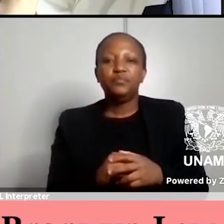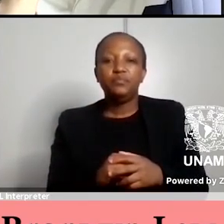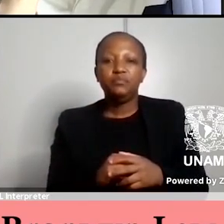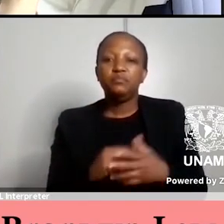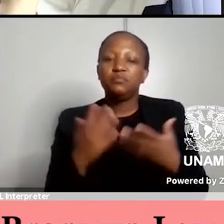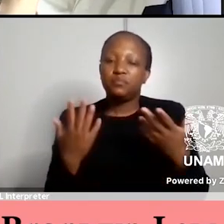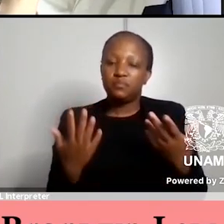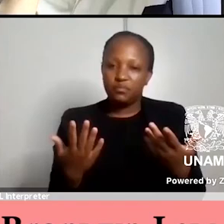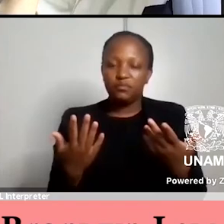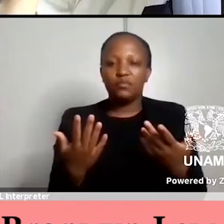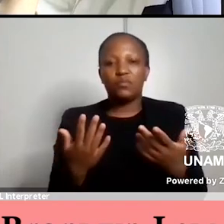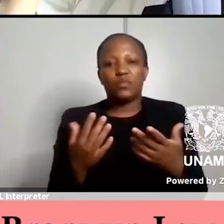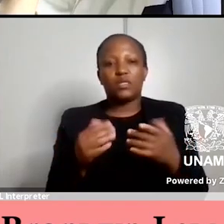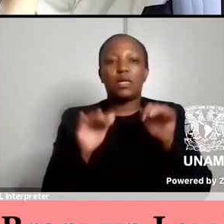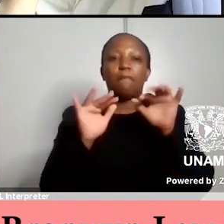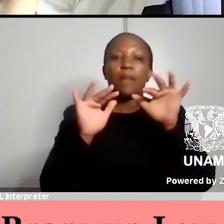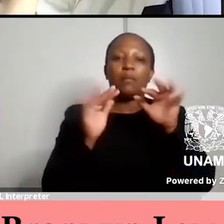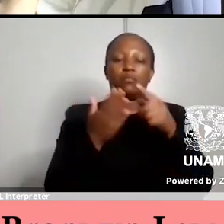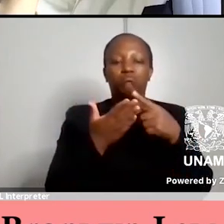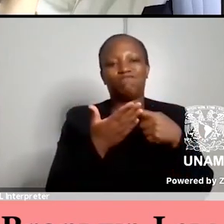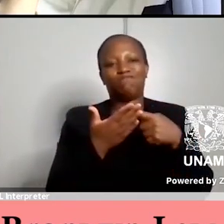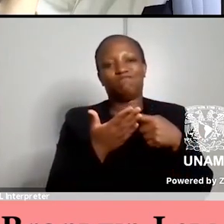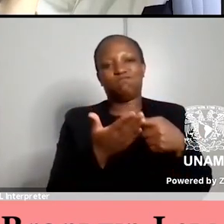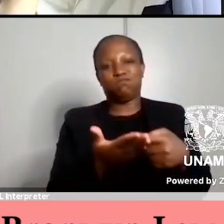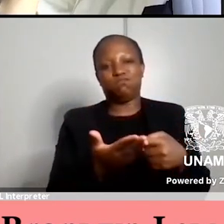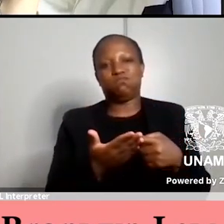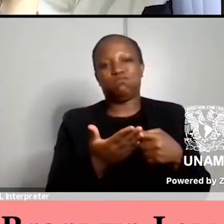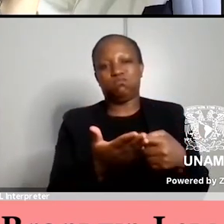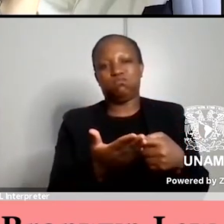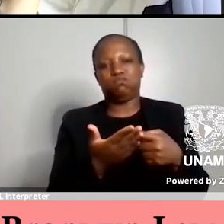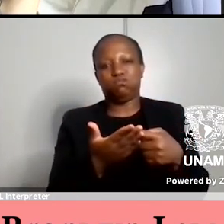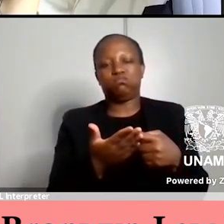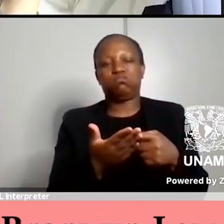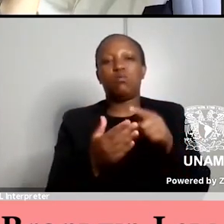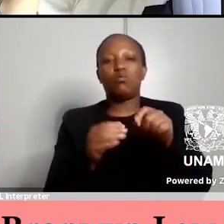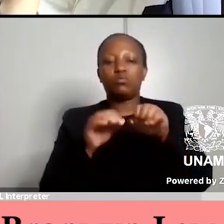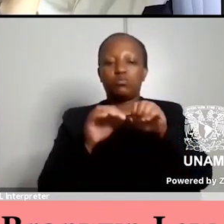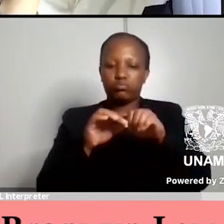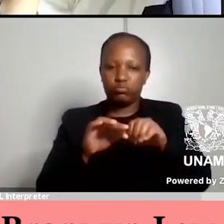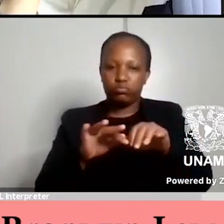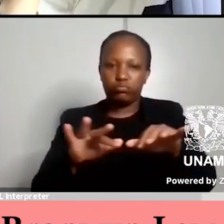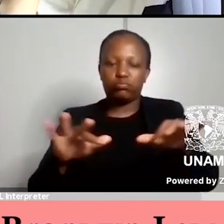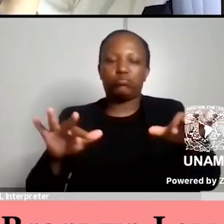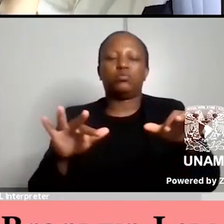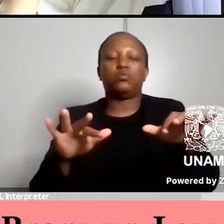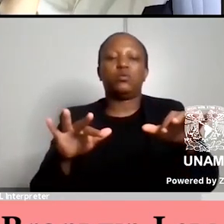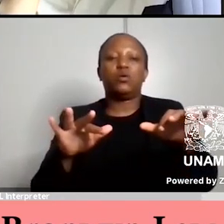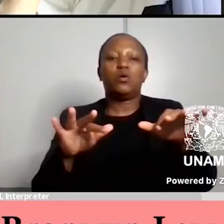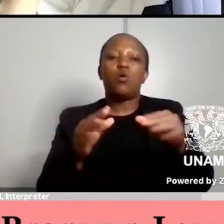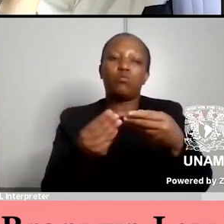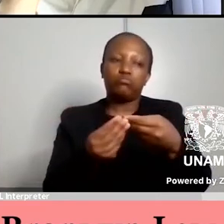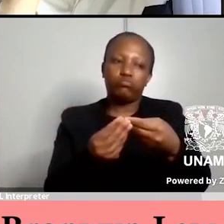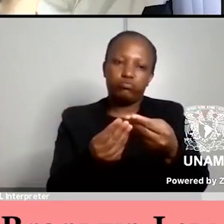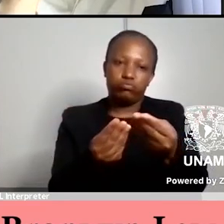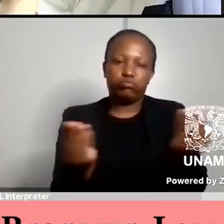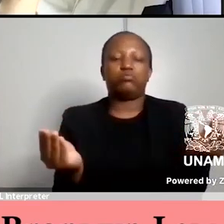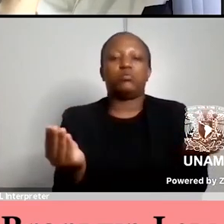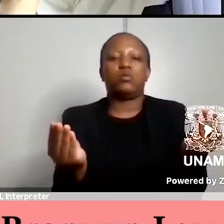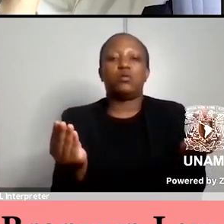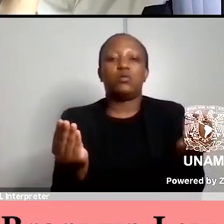public discourse that would have flowed out of vibrant literary criticism of that kind